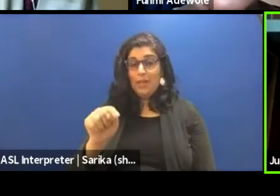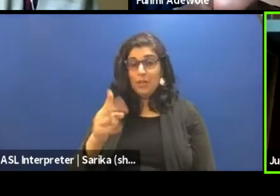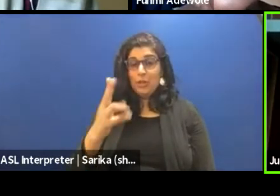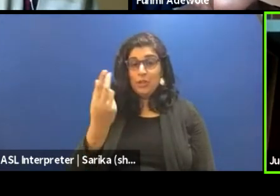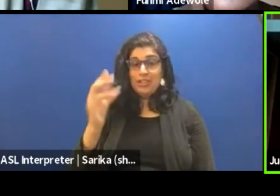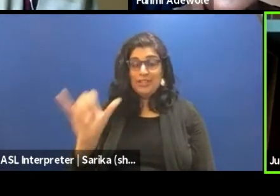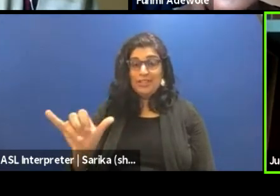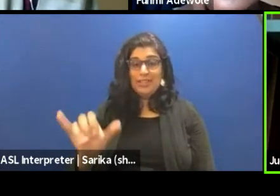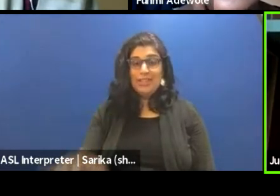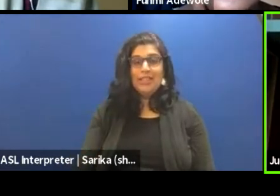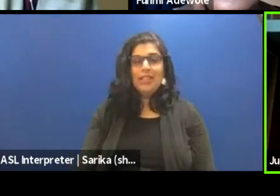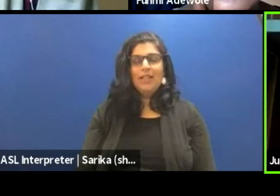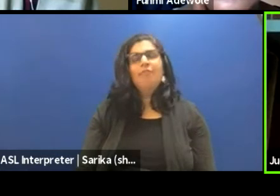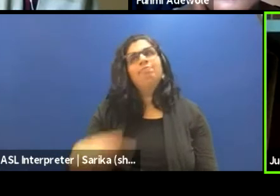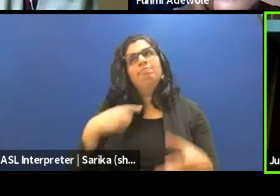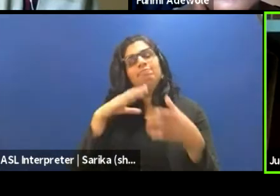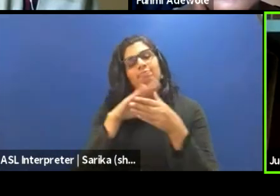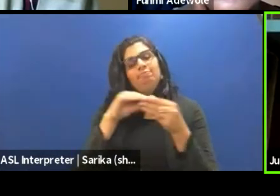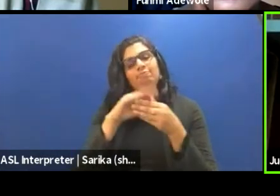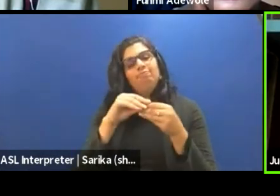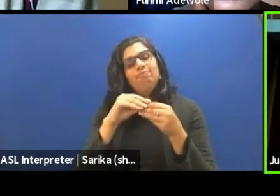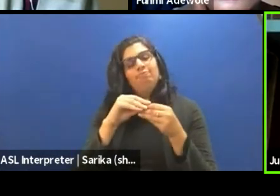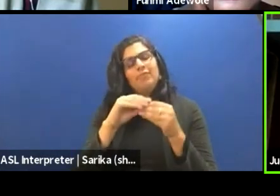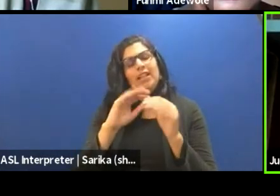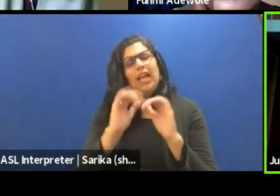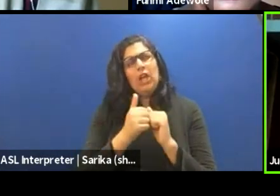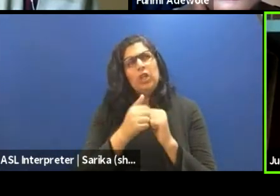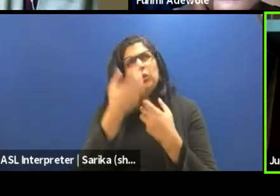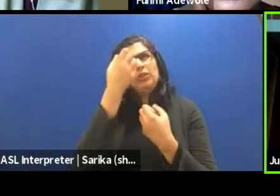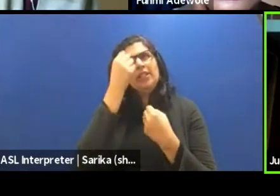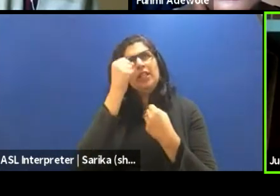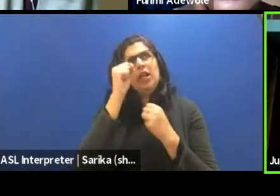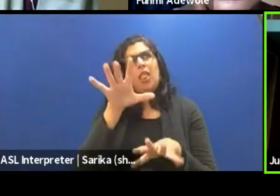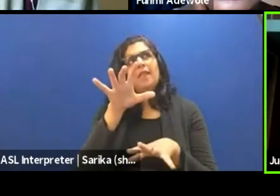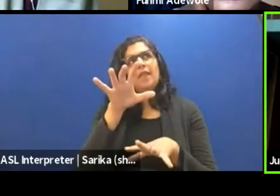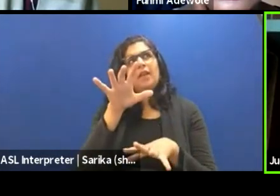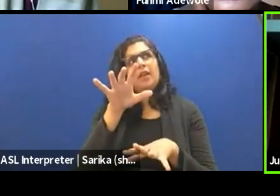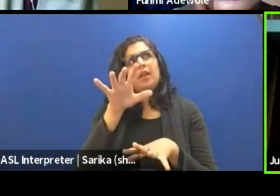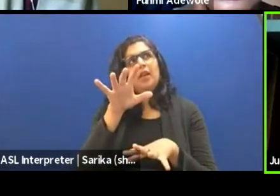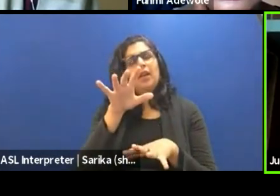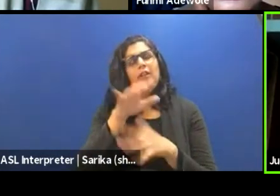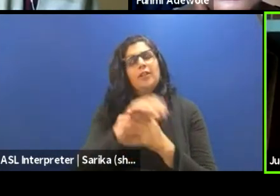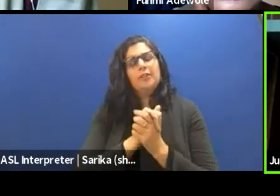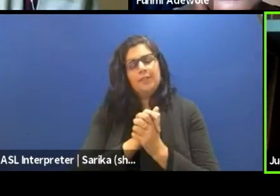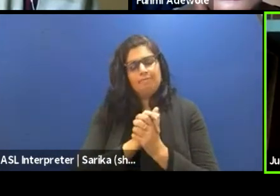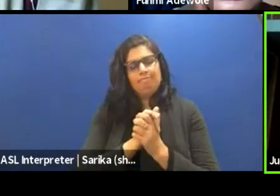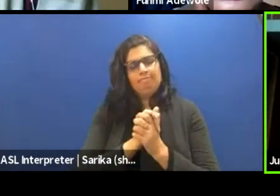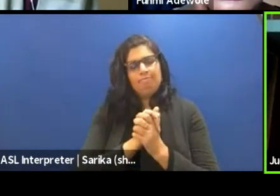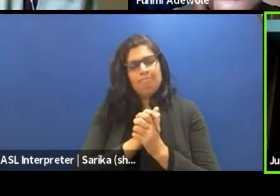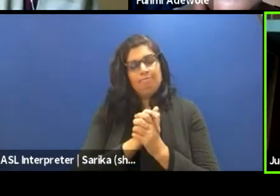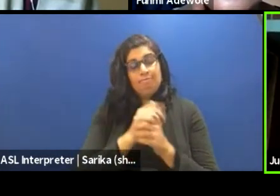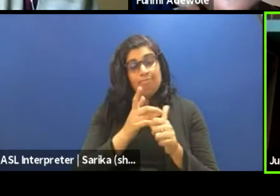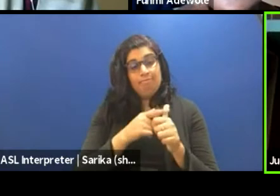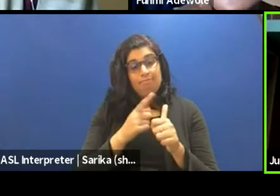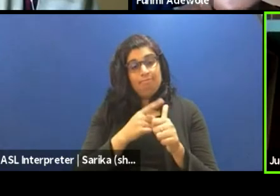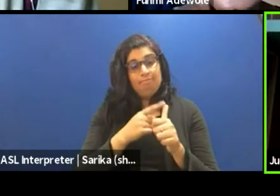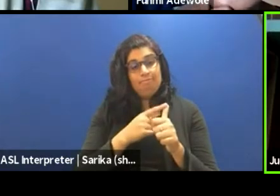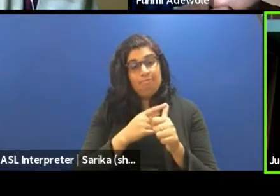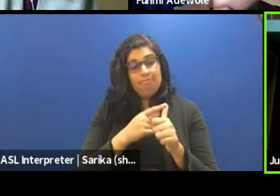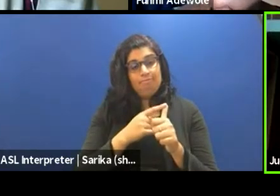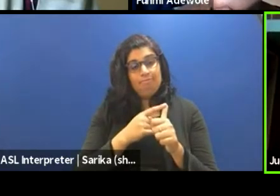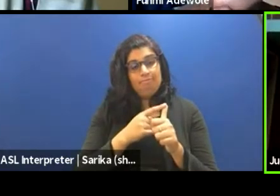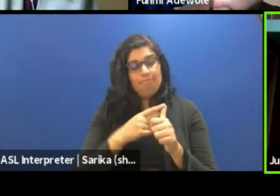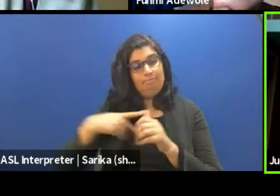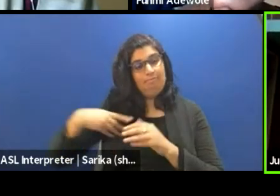I had said to myself, how do we decolonize dramaturgy? And first things, the first things that came to me was the amount of inherited